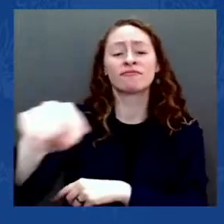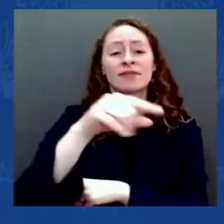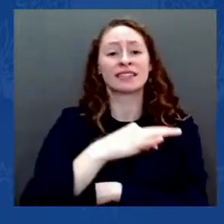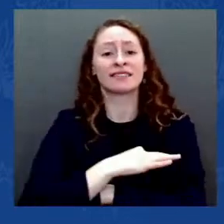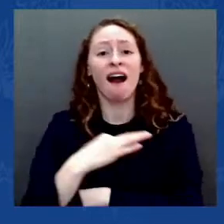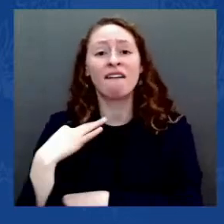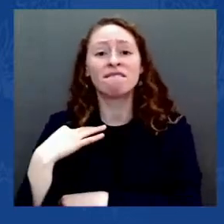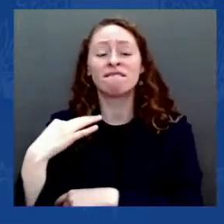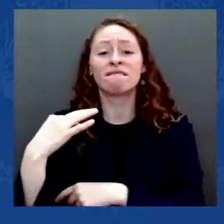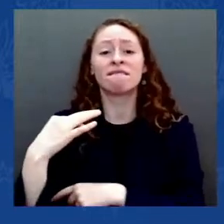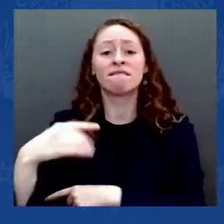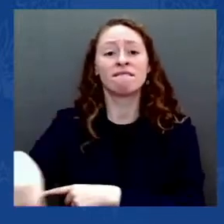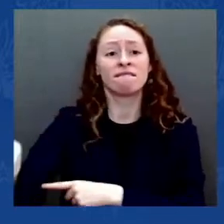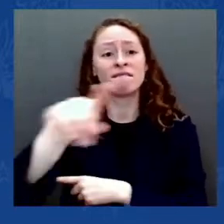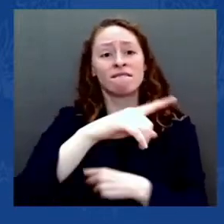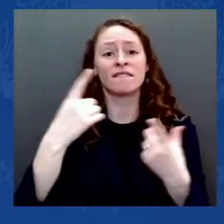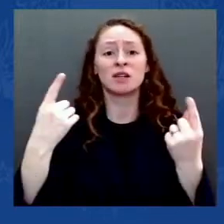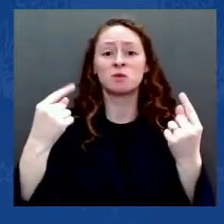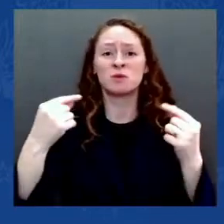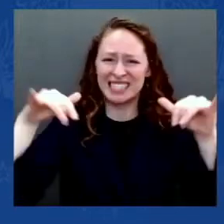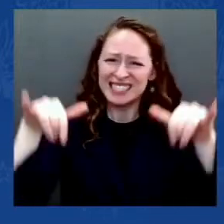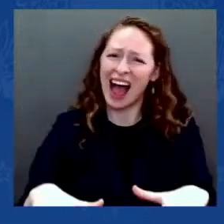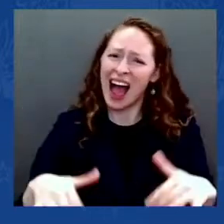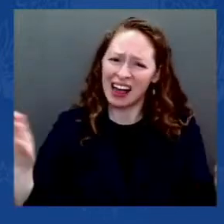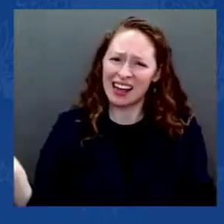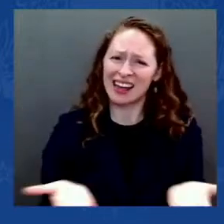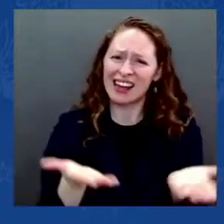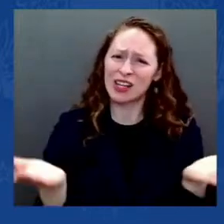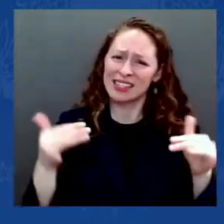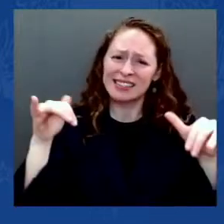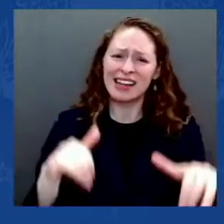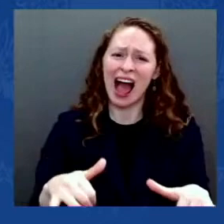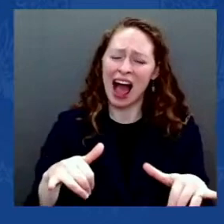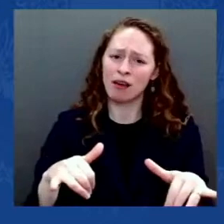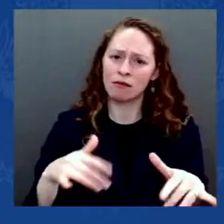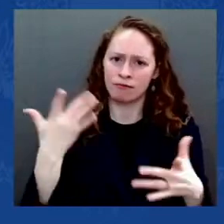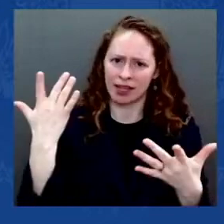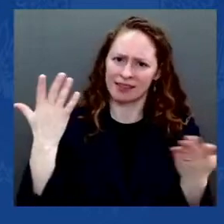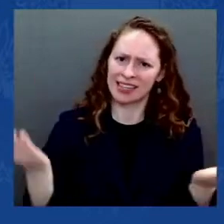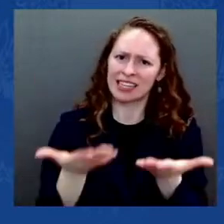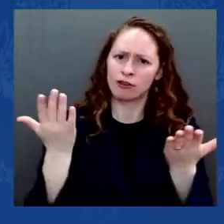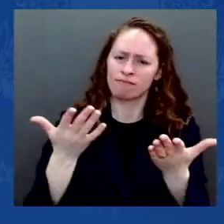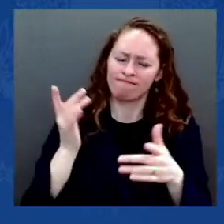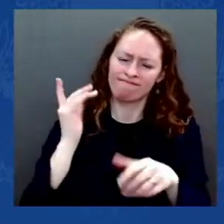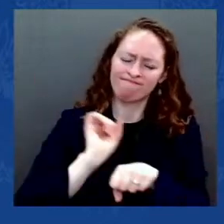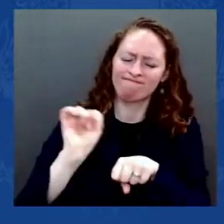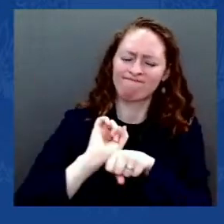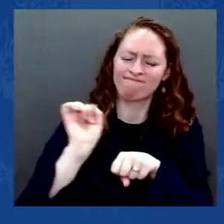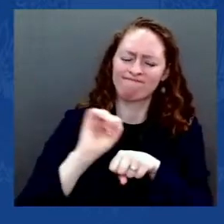to defend the Constitution against all enemies, foreign and domestic.